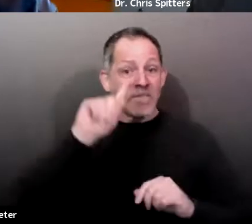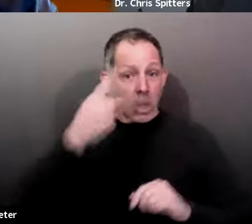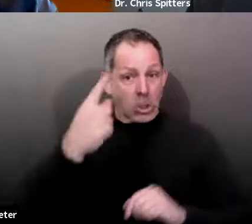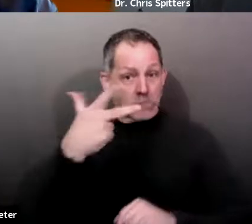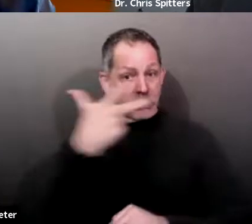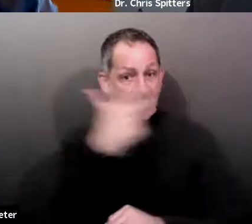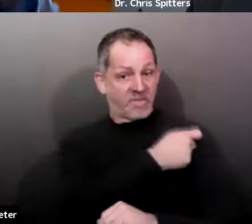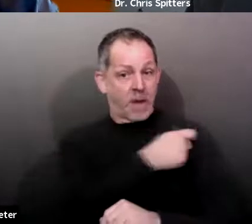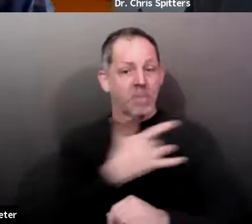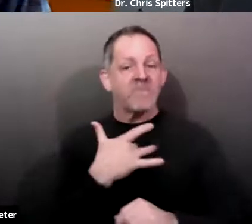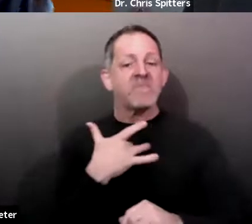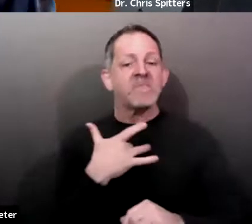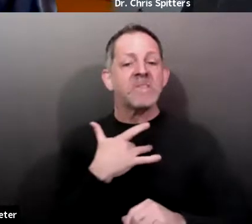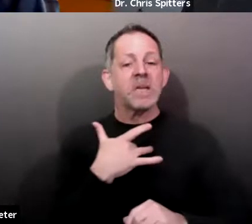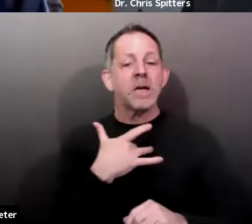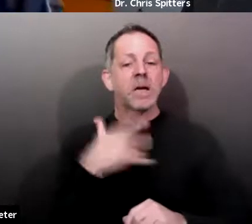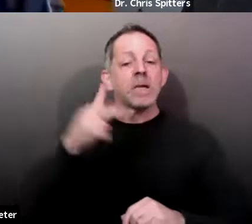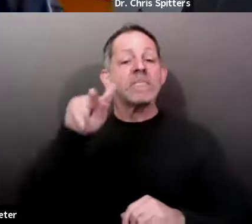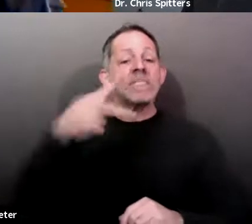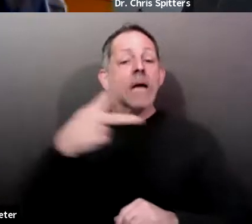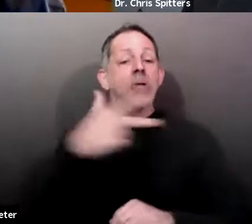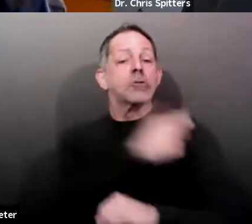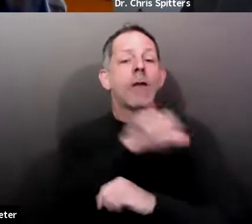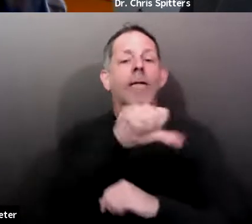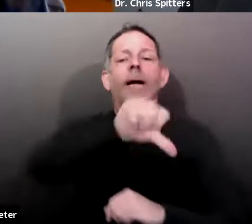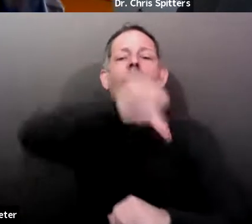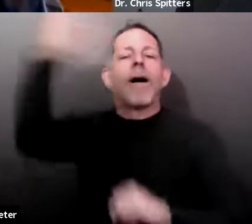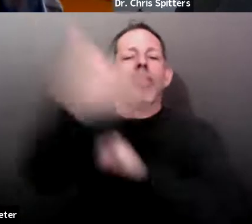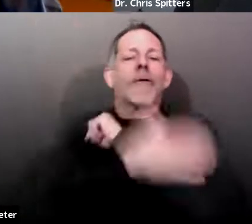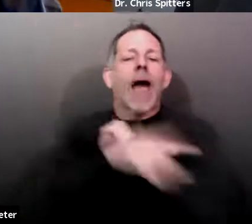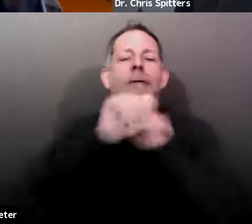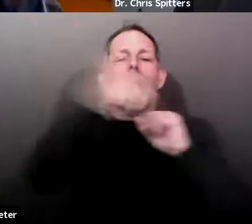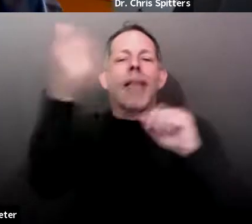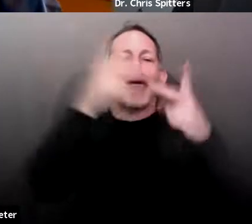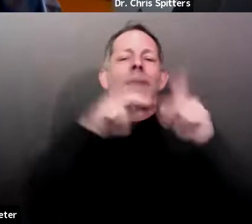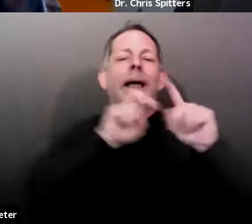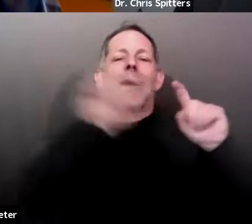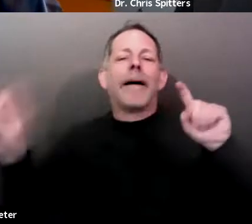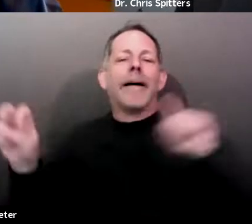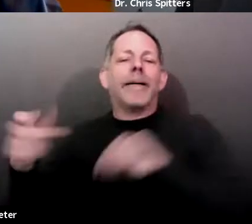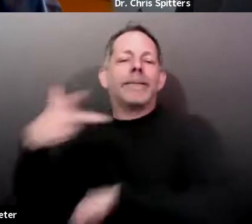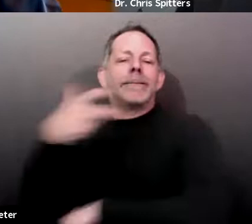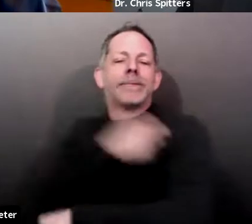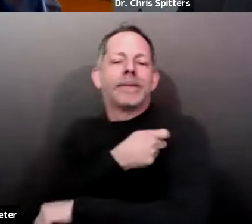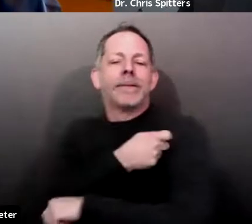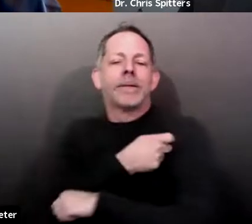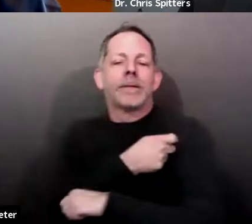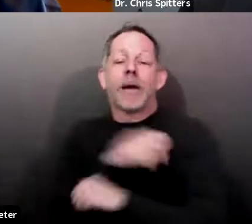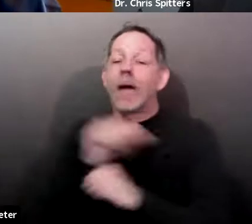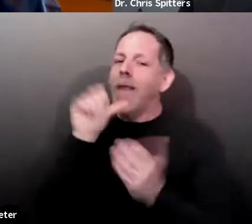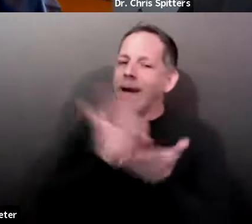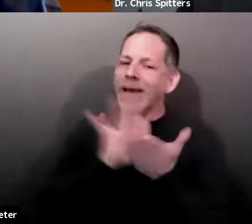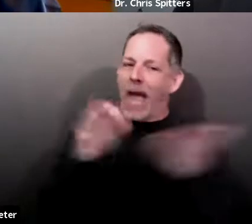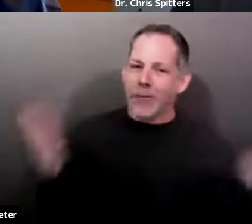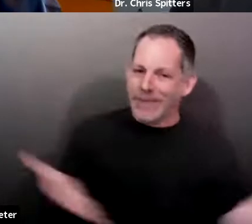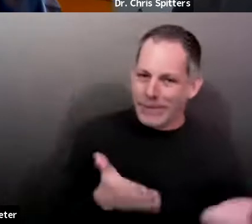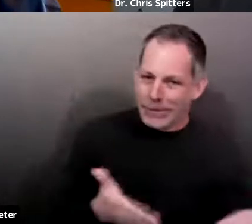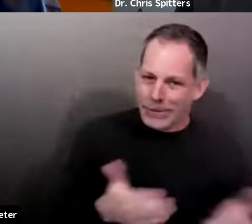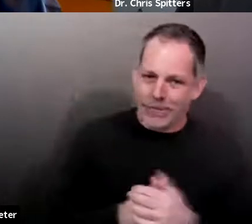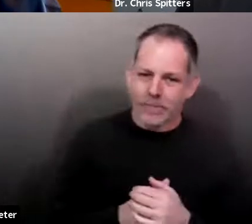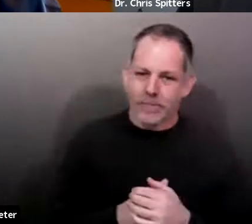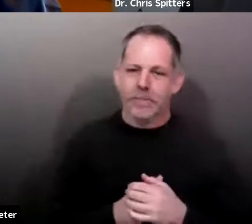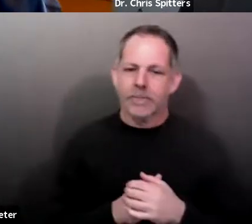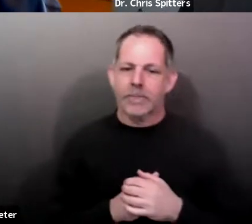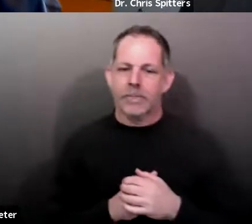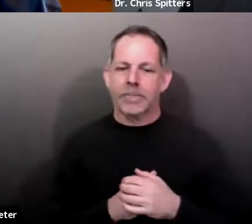county somewhere. And so we didn't, you know, really get it counted here and that's fine as long as they get their second dose. And, some